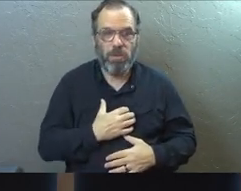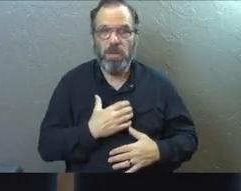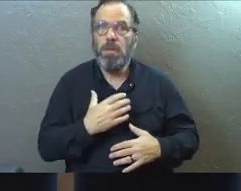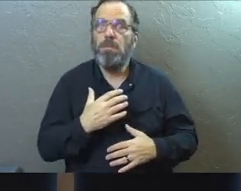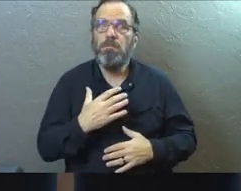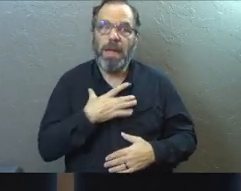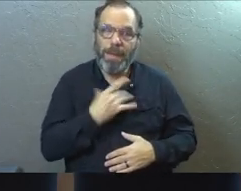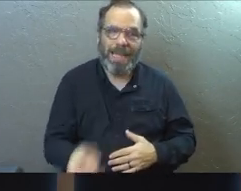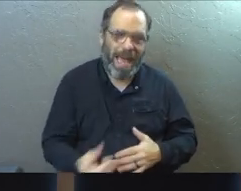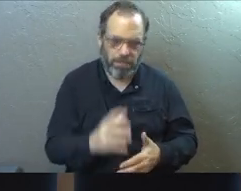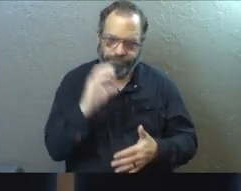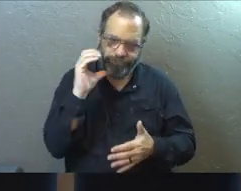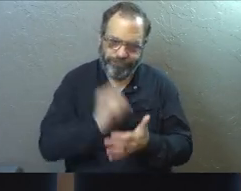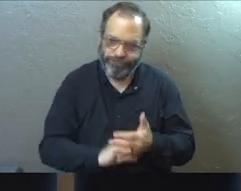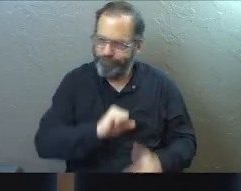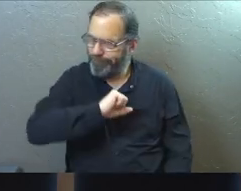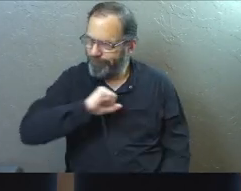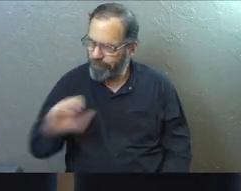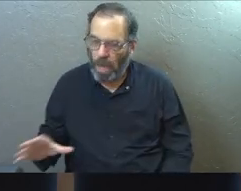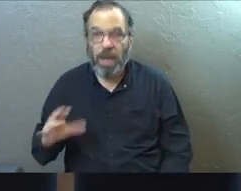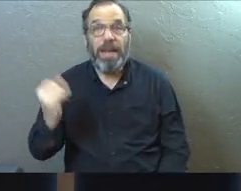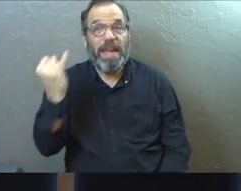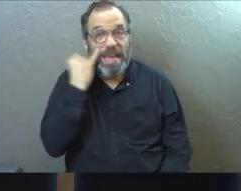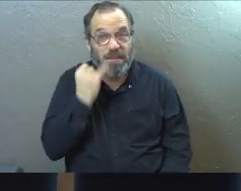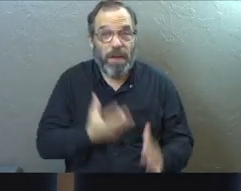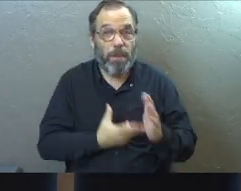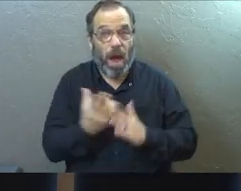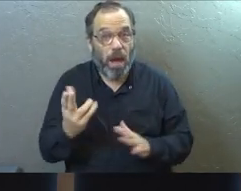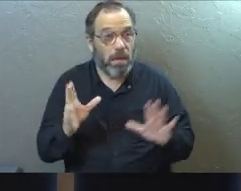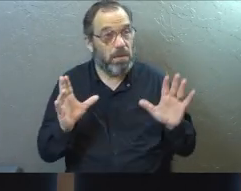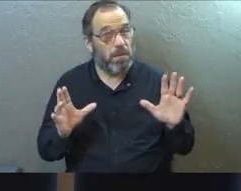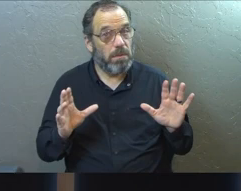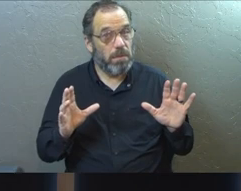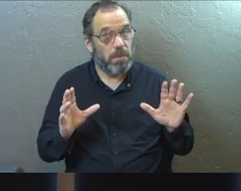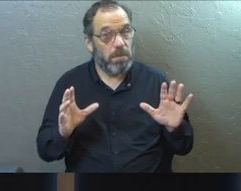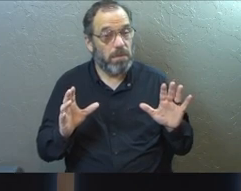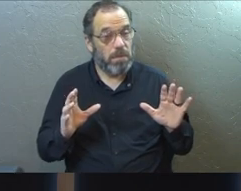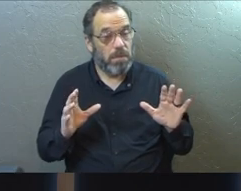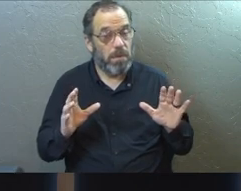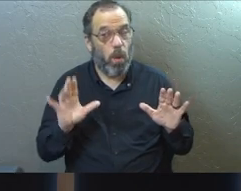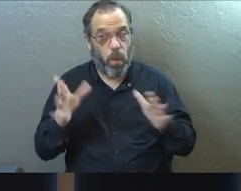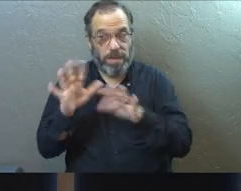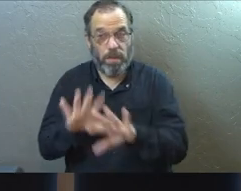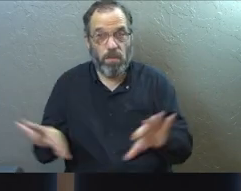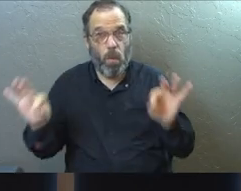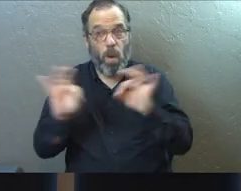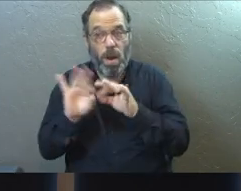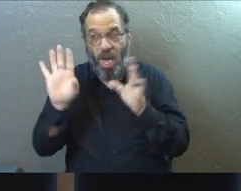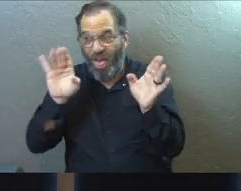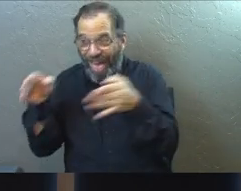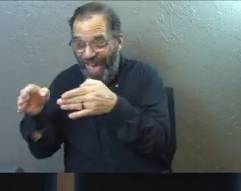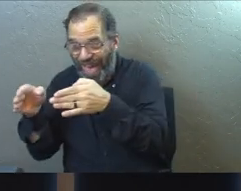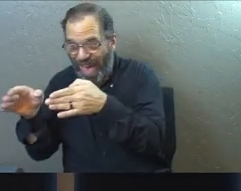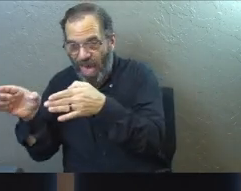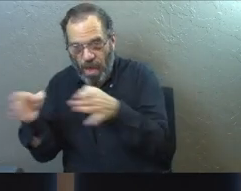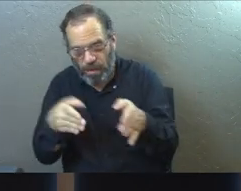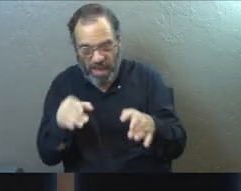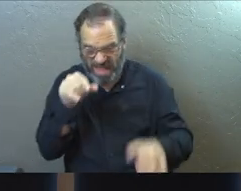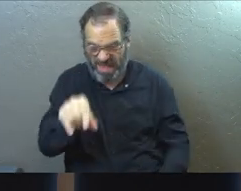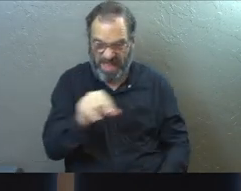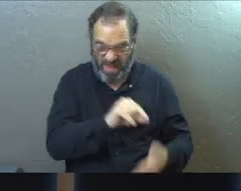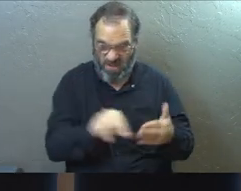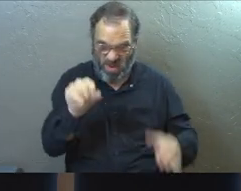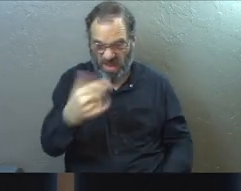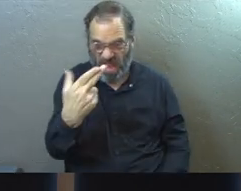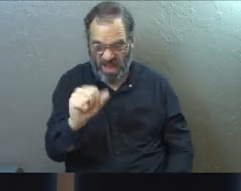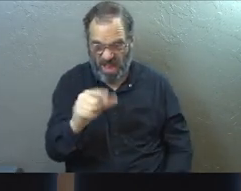busy on all these things and doing everything and focused, if I'm honest, on myself that I'm losing sight of what's actually important. And this verse highlights it